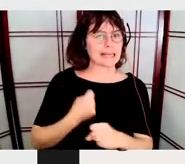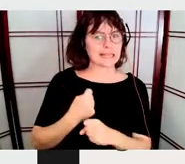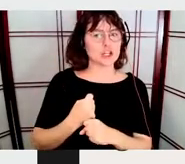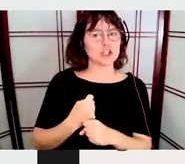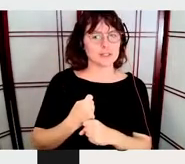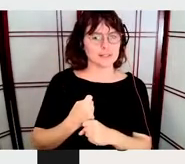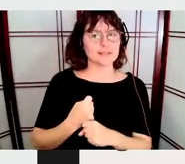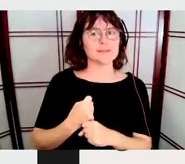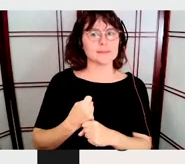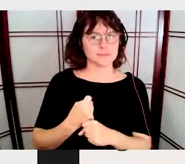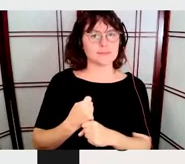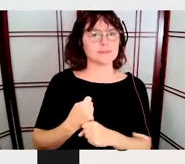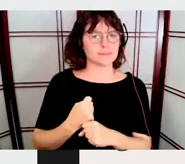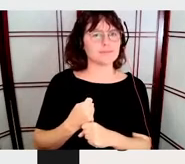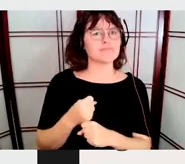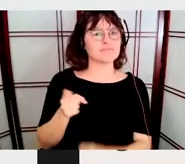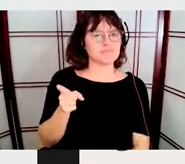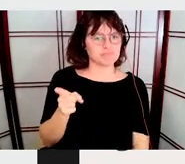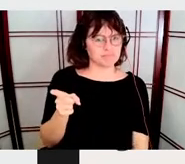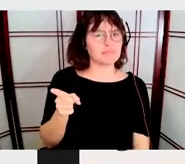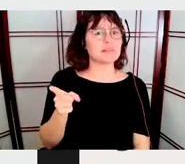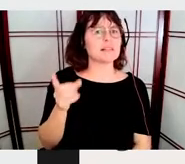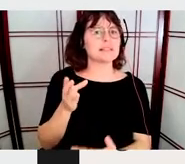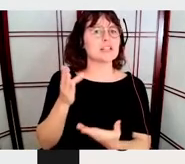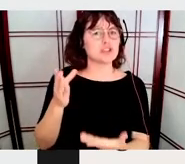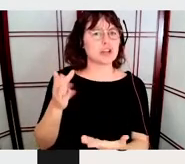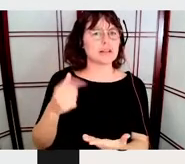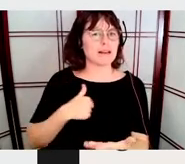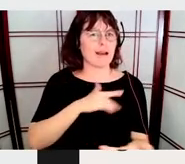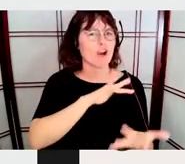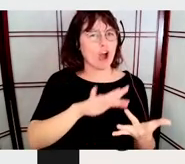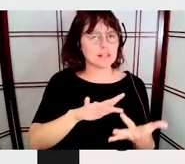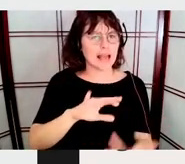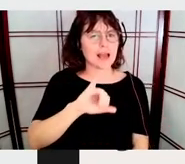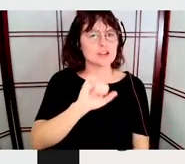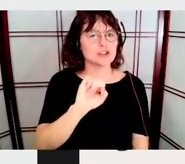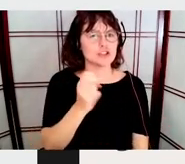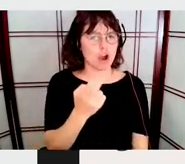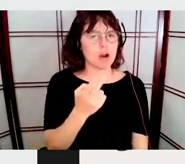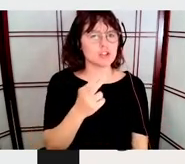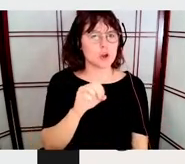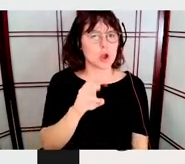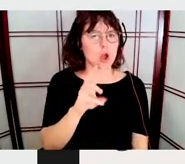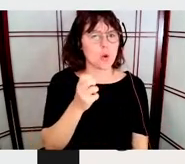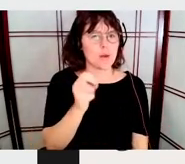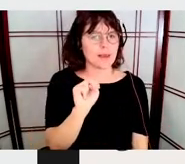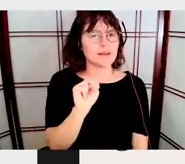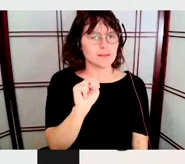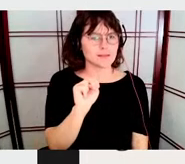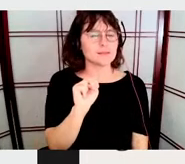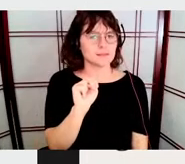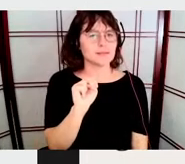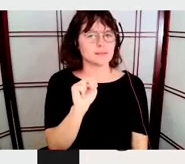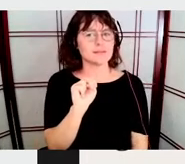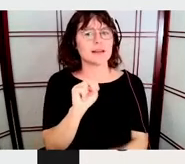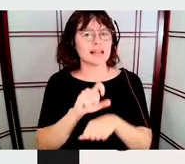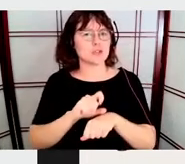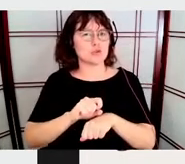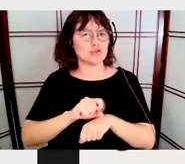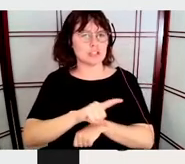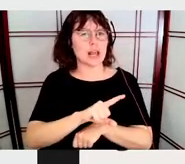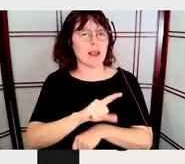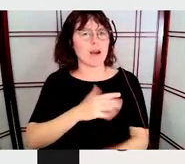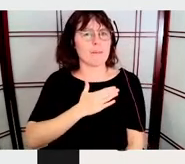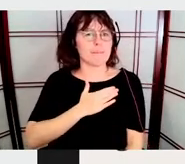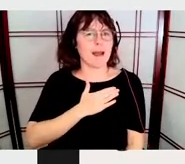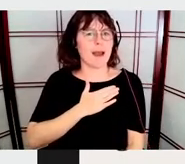that suggested to contact Josh and share my proposal that I